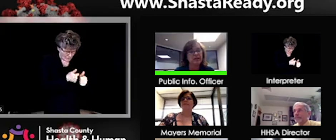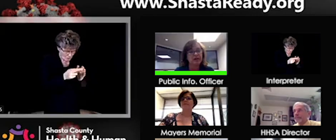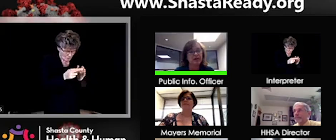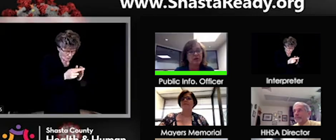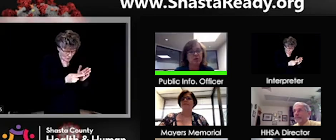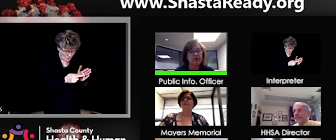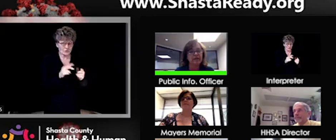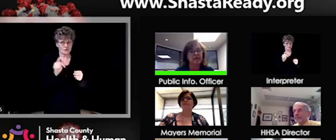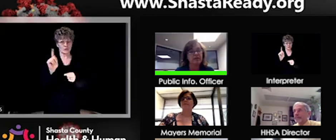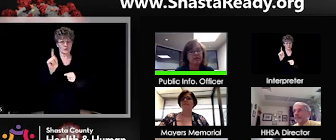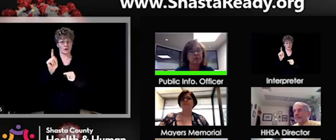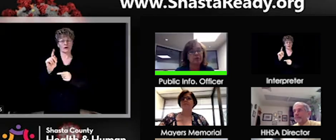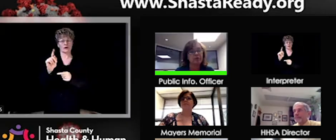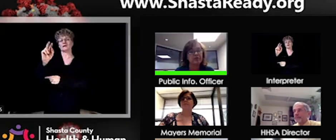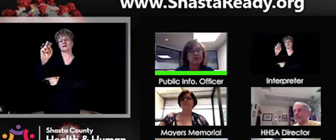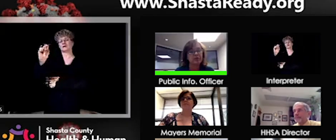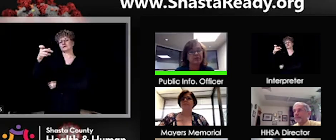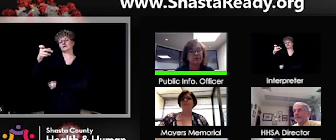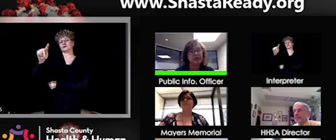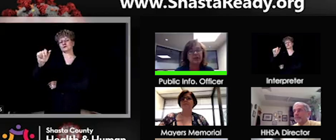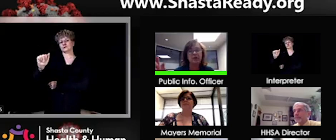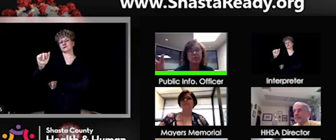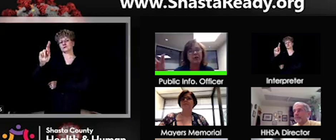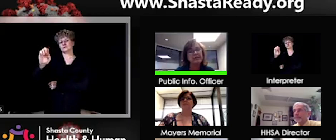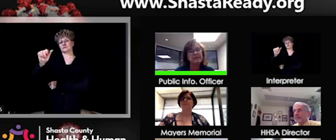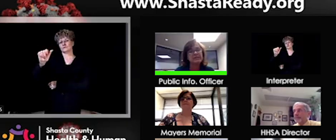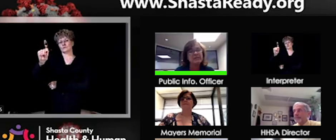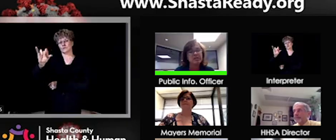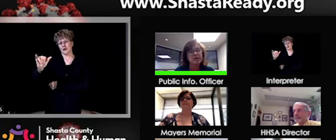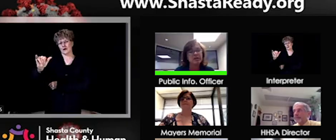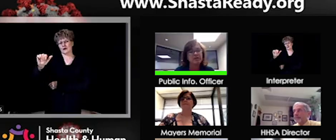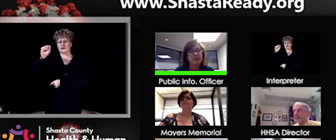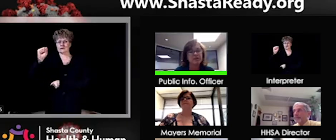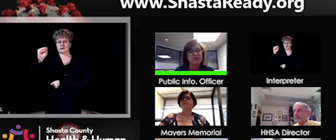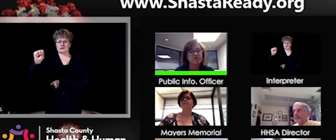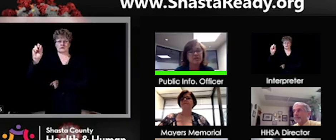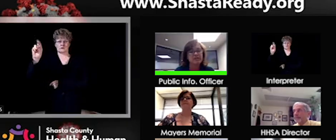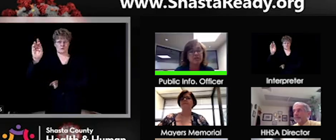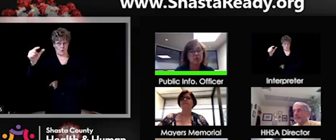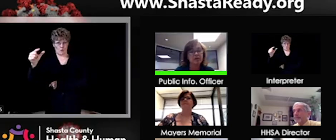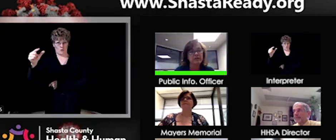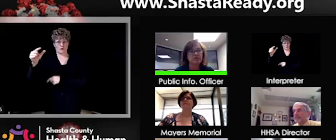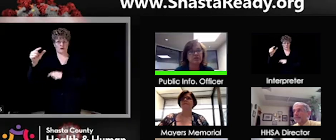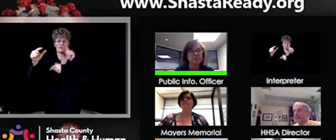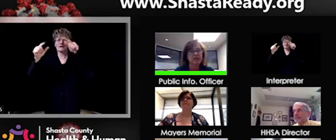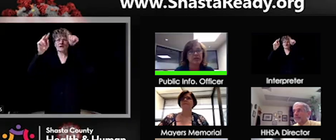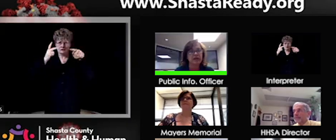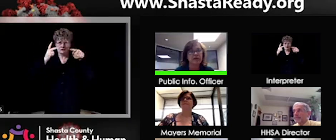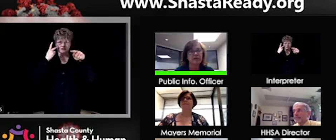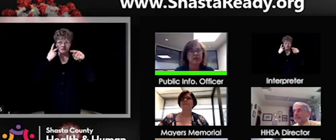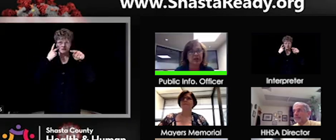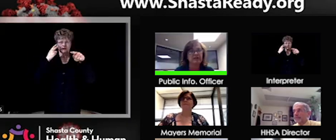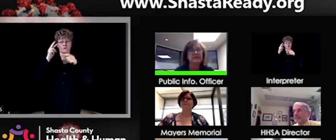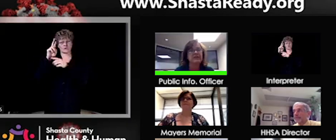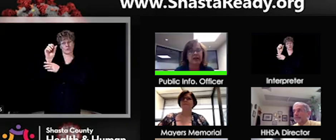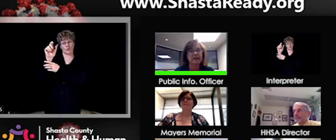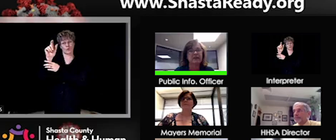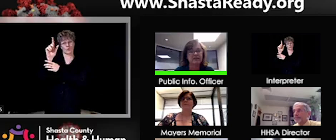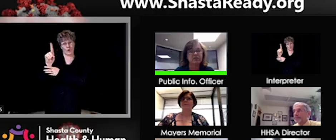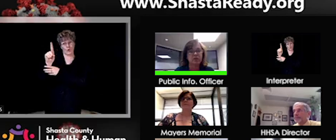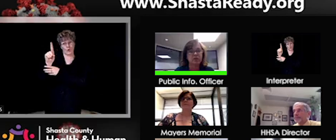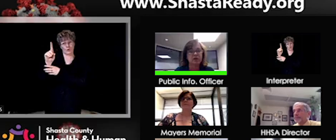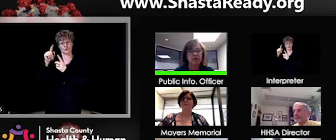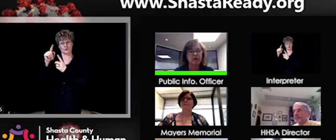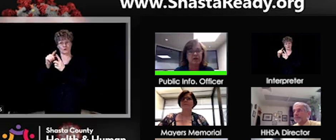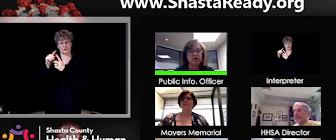you go to ShastaReady.org and then click on the Roadmap to Recovery, right next to each of the industries that's open, there should be a checklist